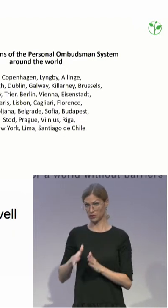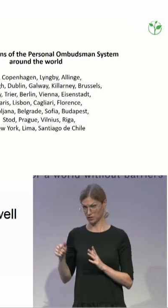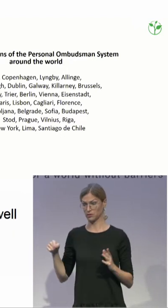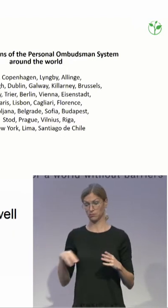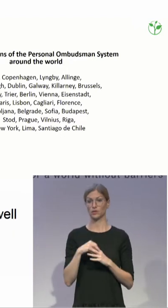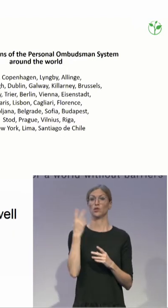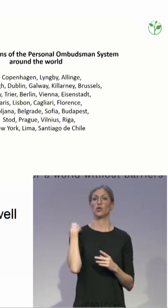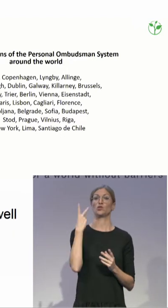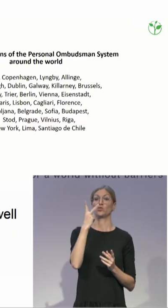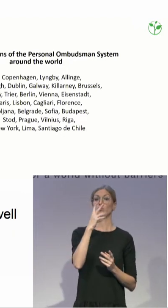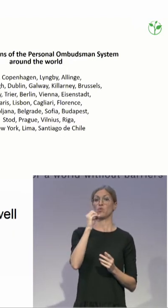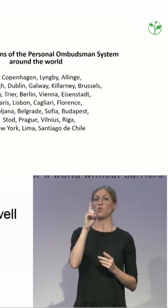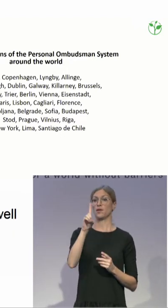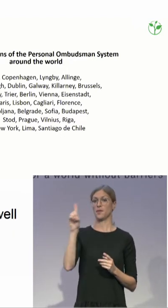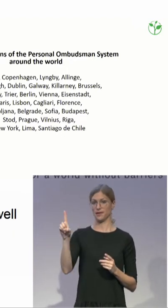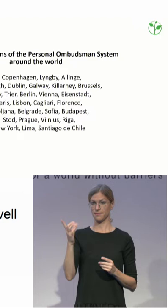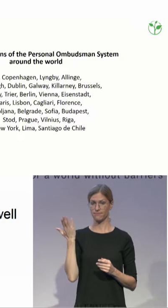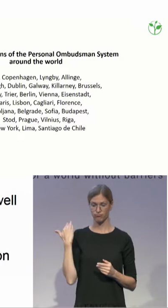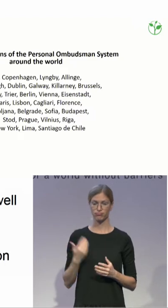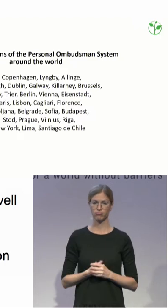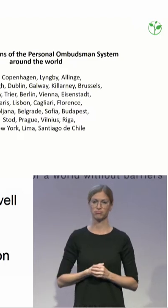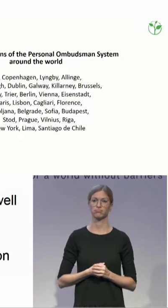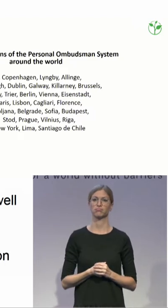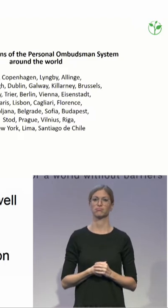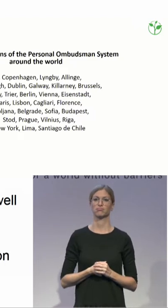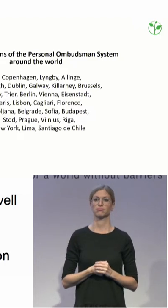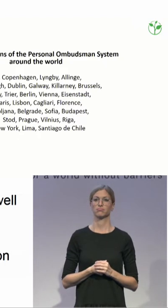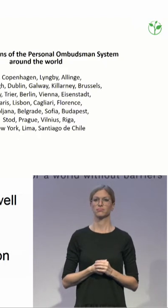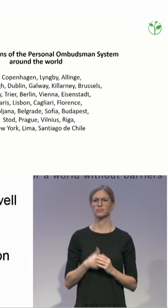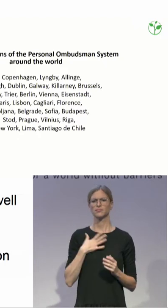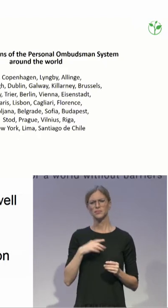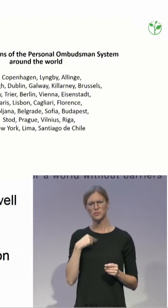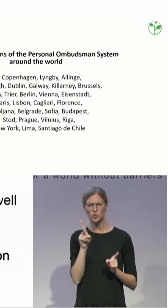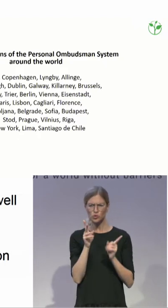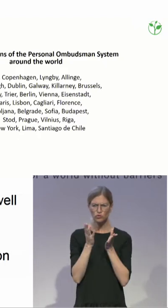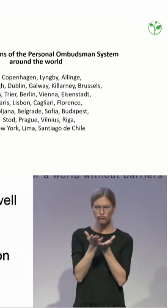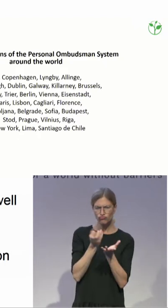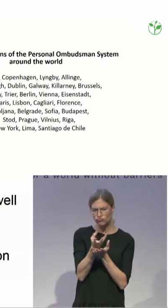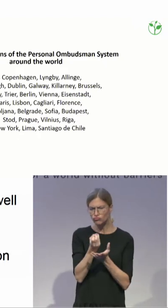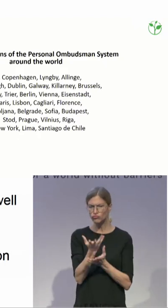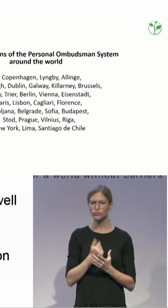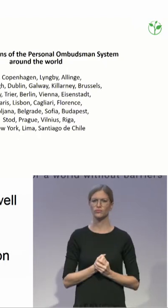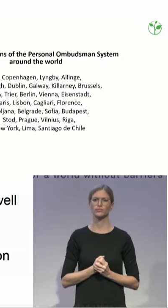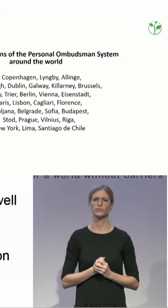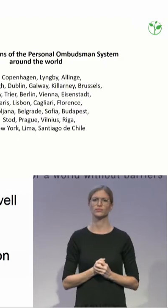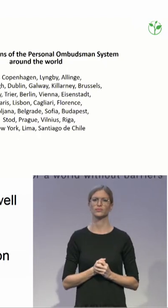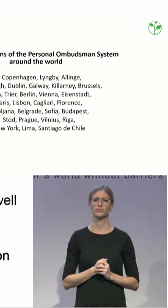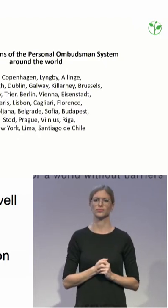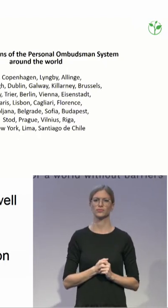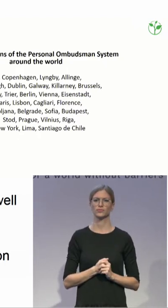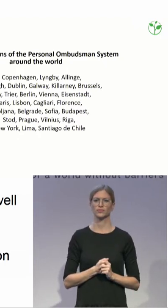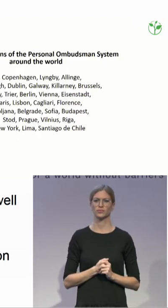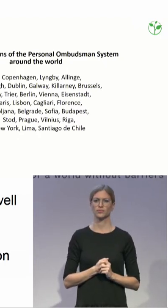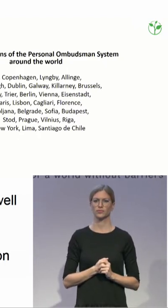I'll just show this slide to give a little image of how the interest is around the world. So, I presented it in 17 countries in